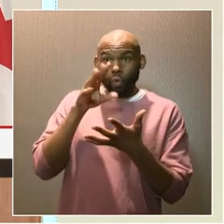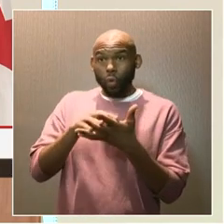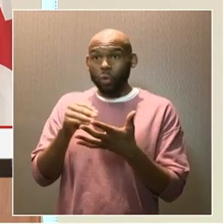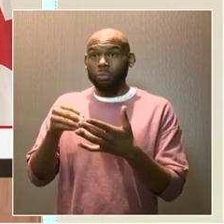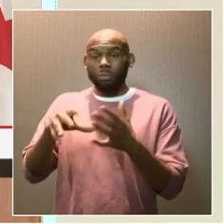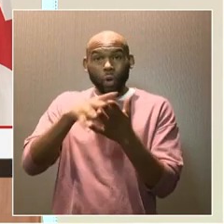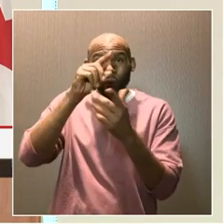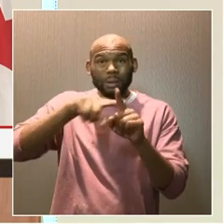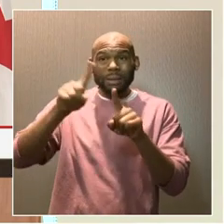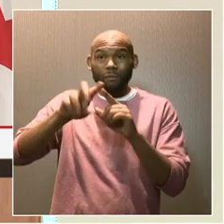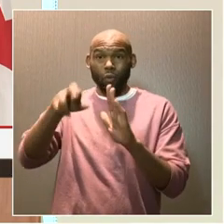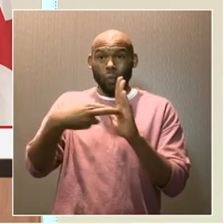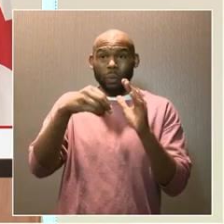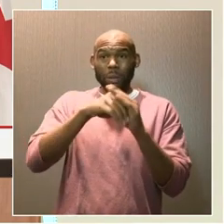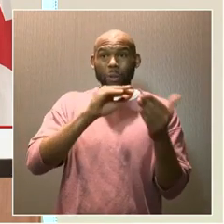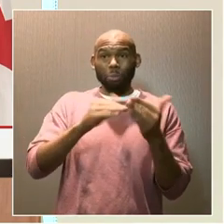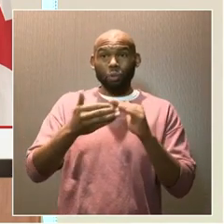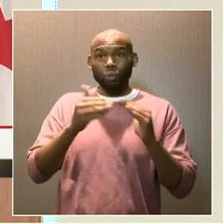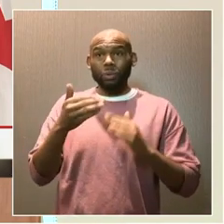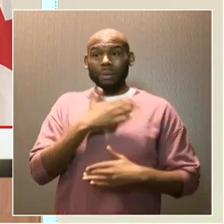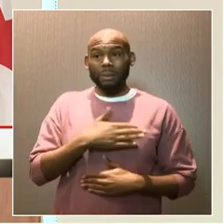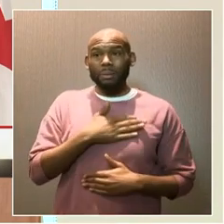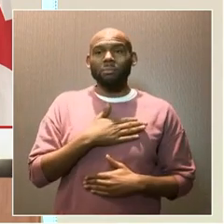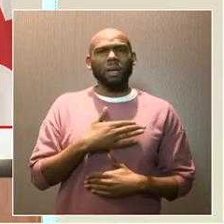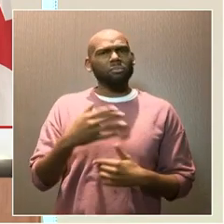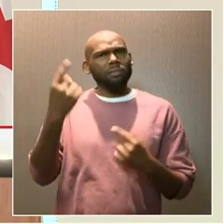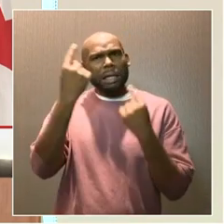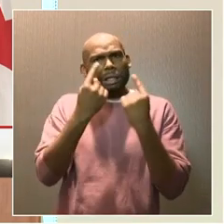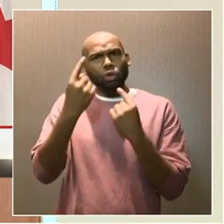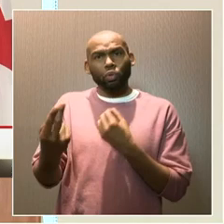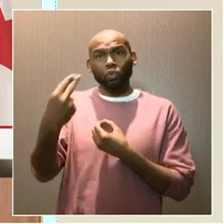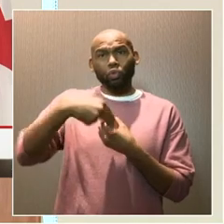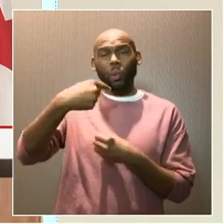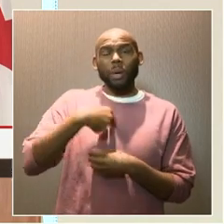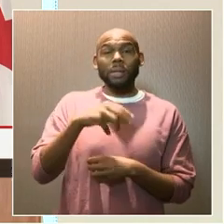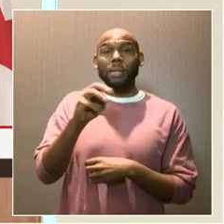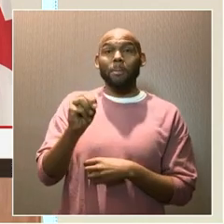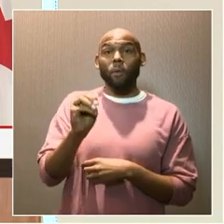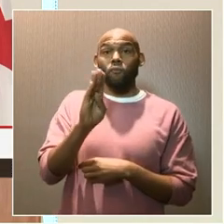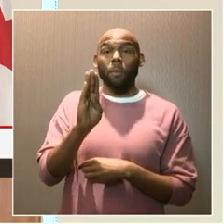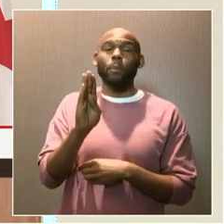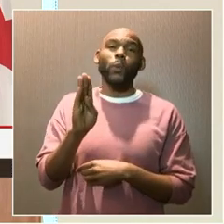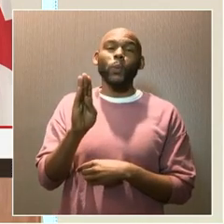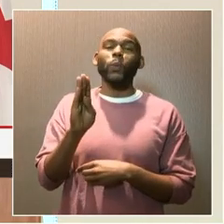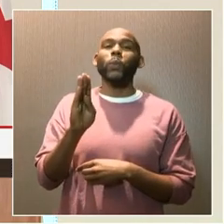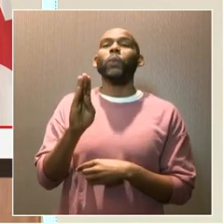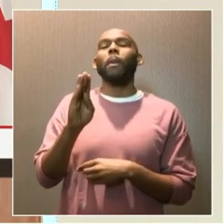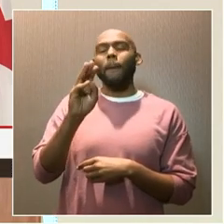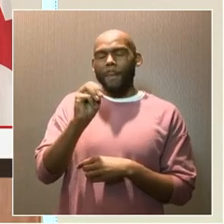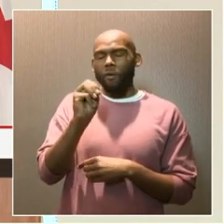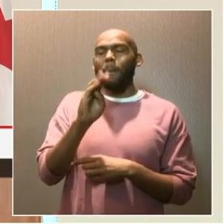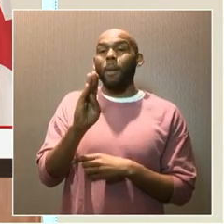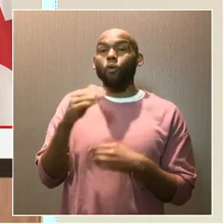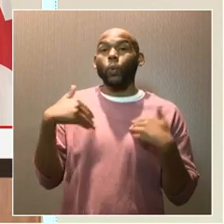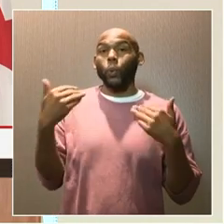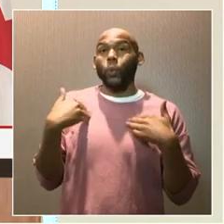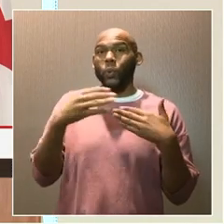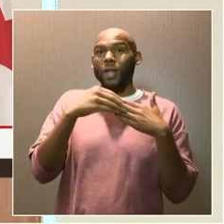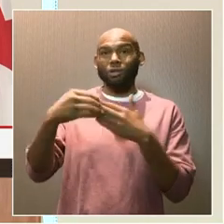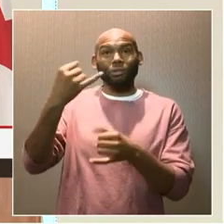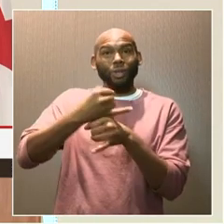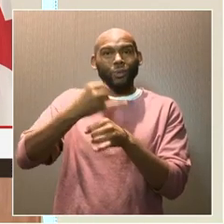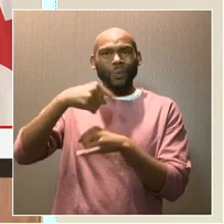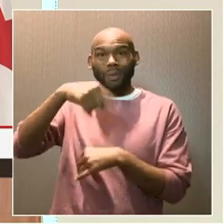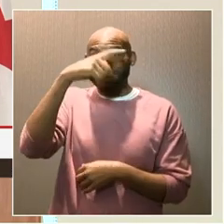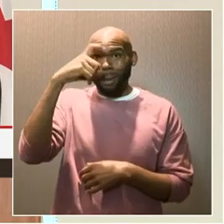take on leadership roles in their communities, please consider joining us at the Marion Barry Youth Leadership Institute this summer. Thank you.